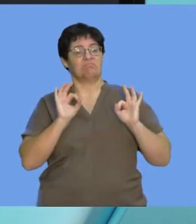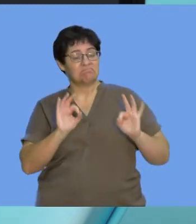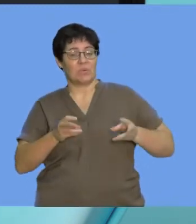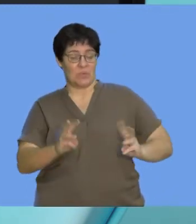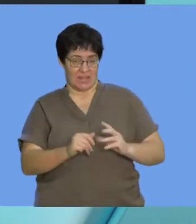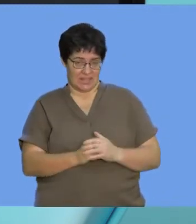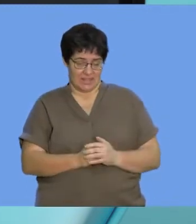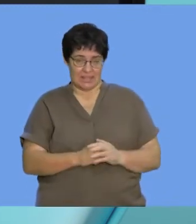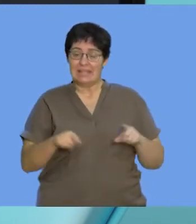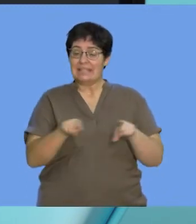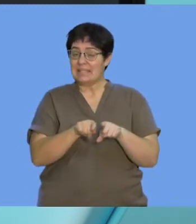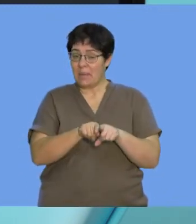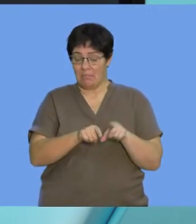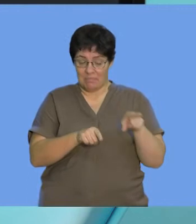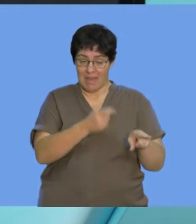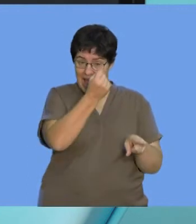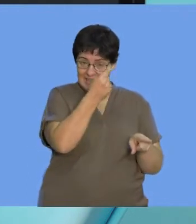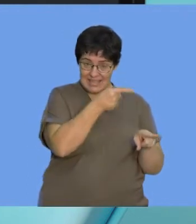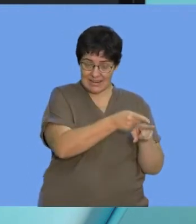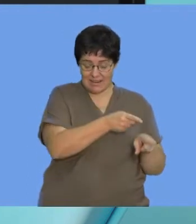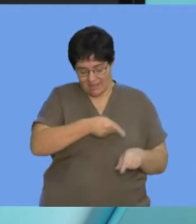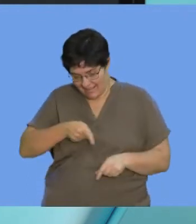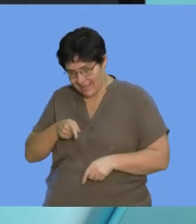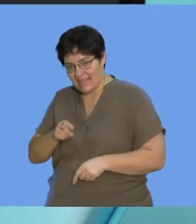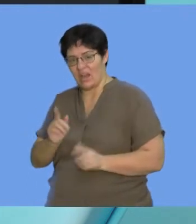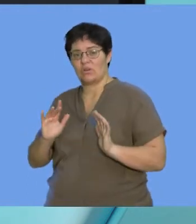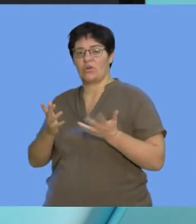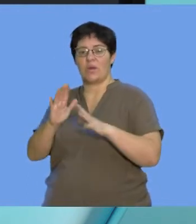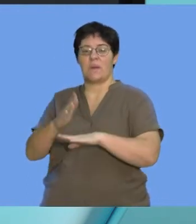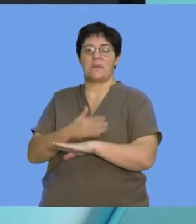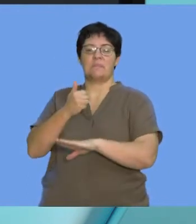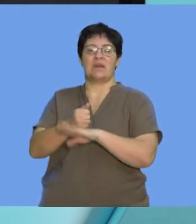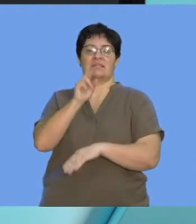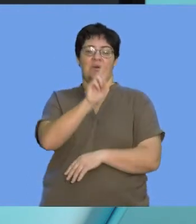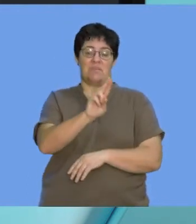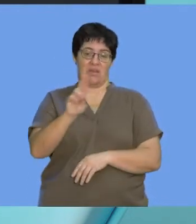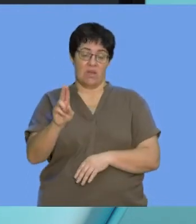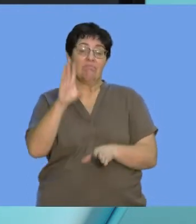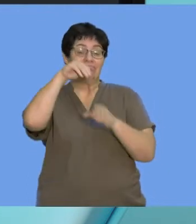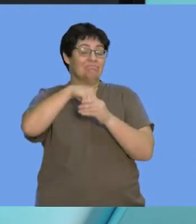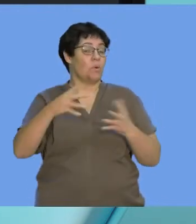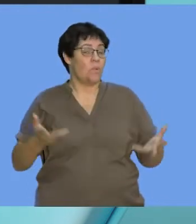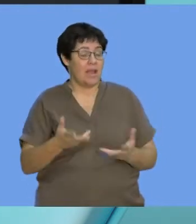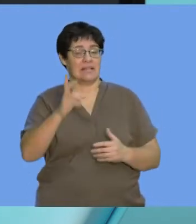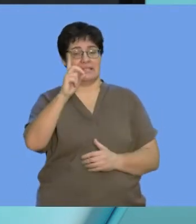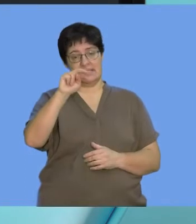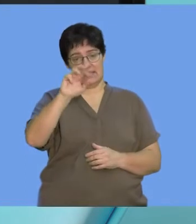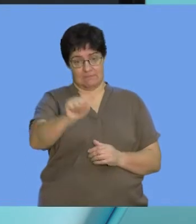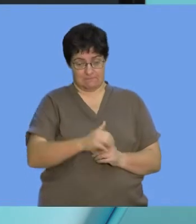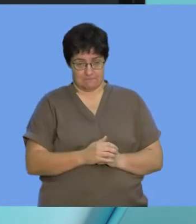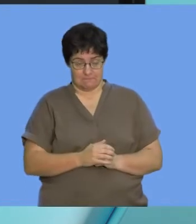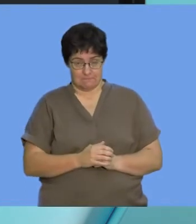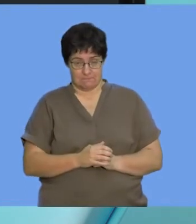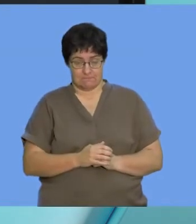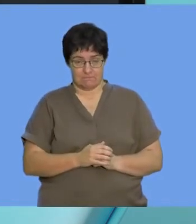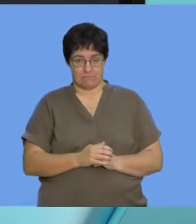Likewise, we've got to apply that understanding to the nature of complementary base pairing in DNA. Now, holding that thought that